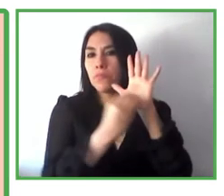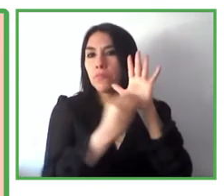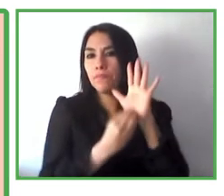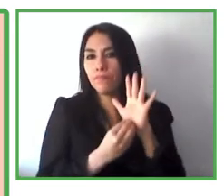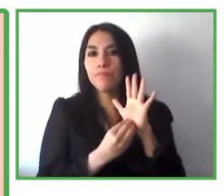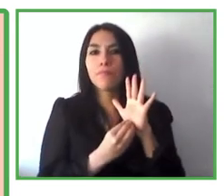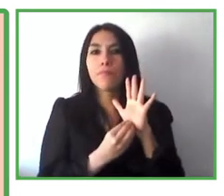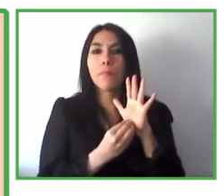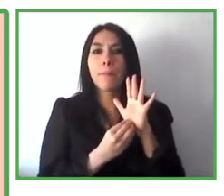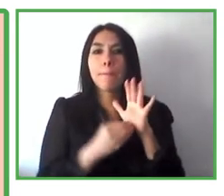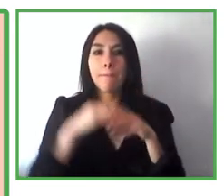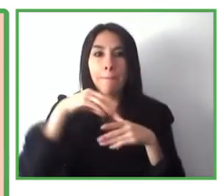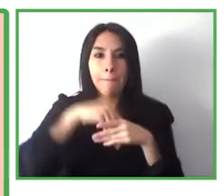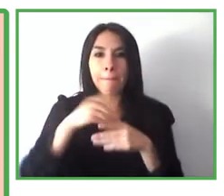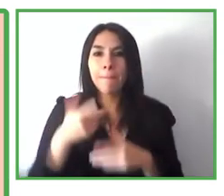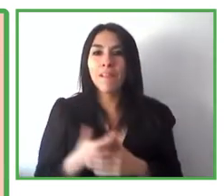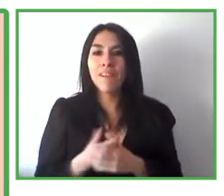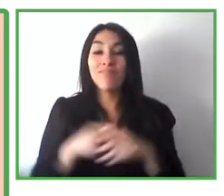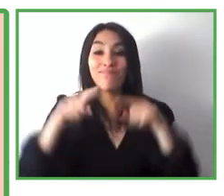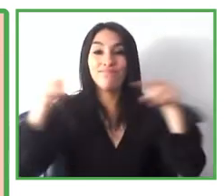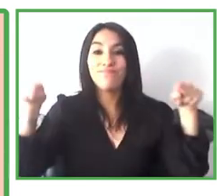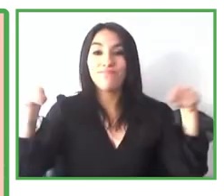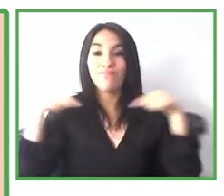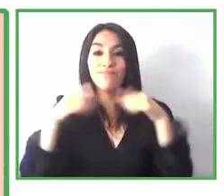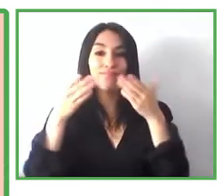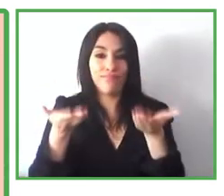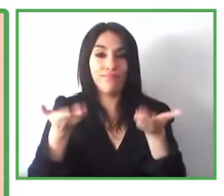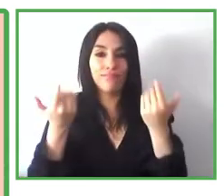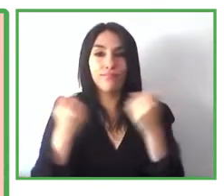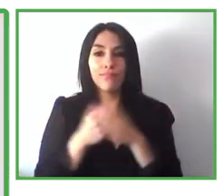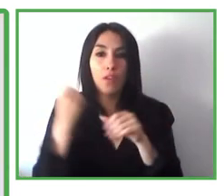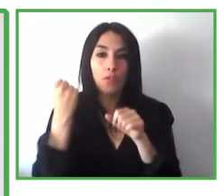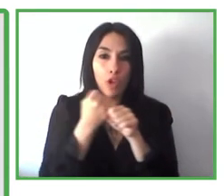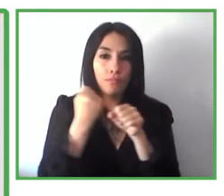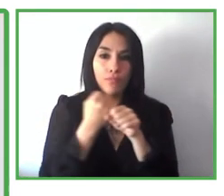Most of them also work internationally.